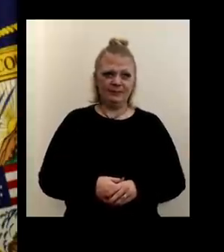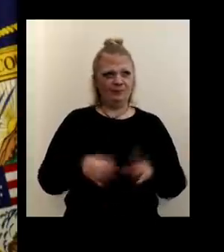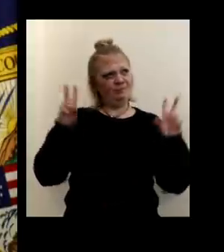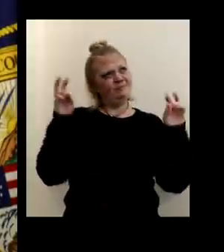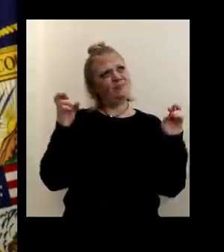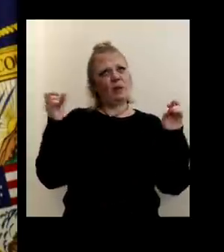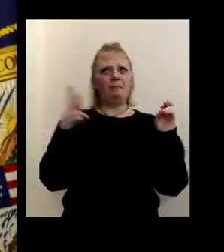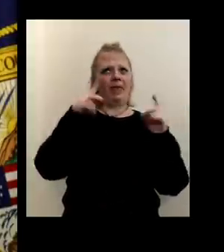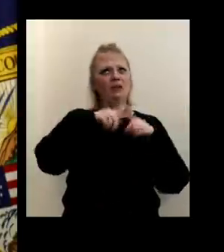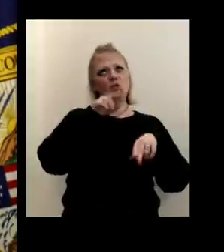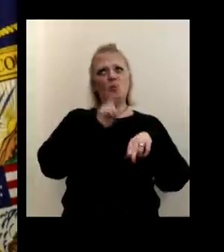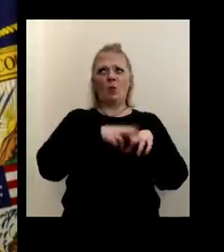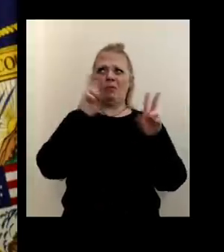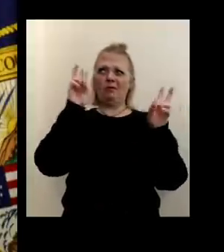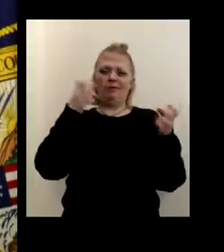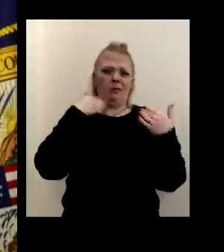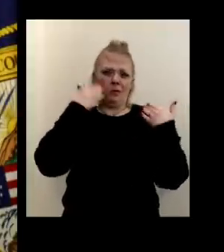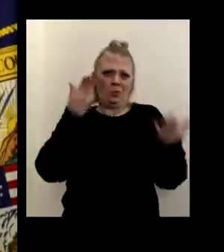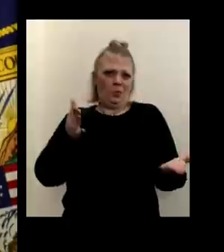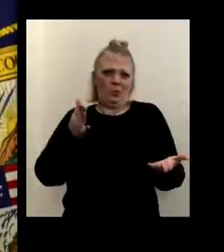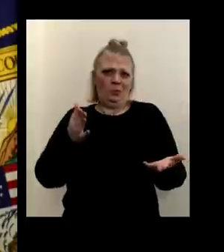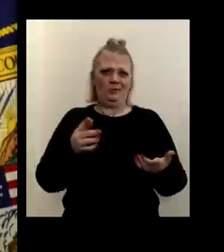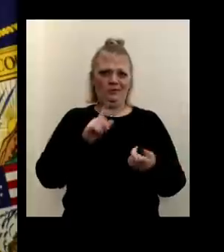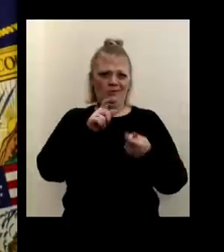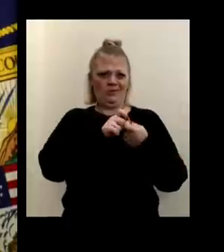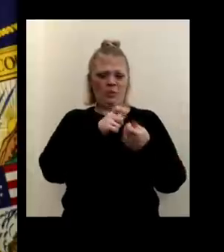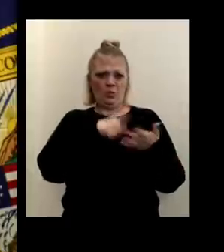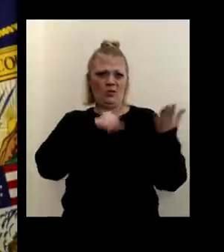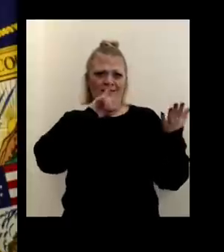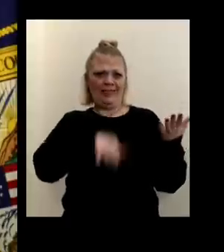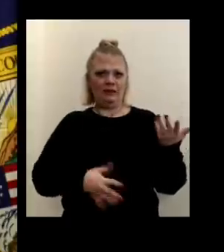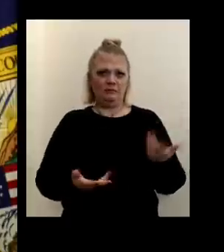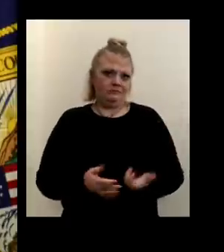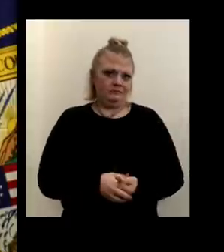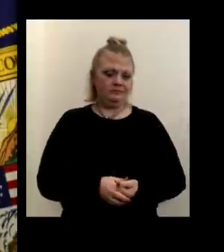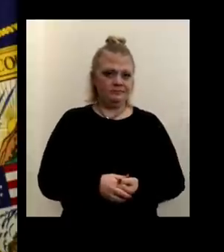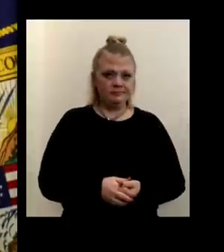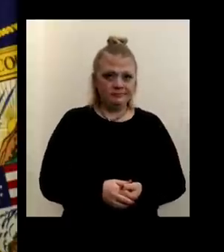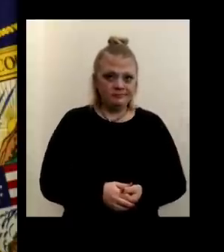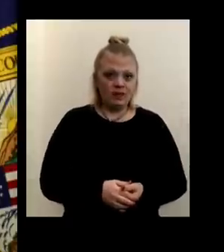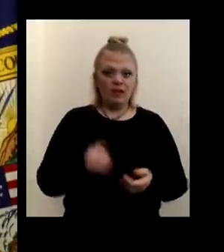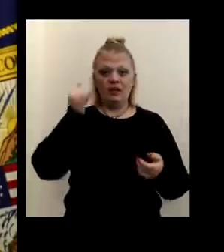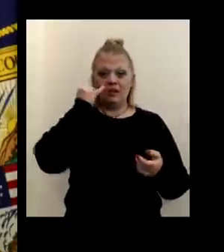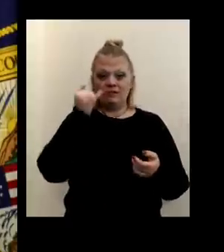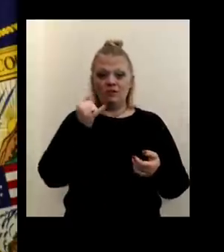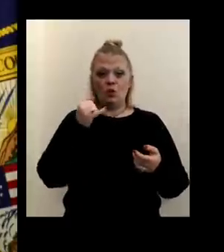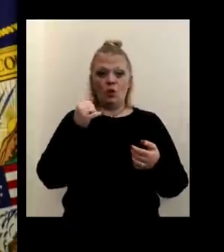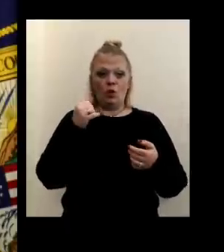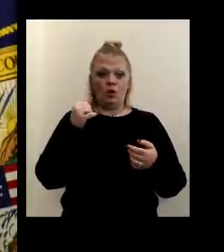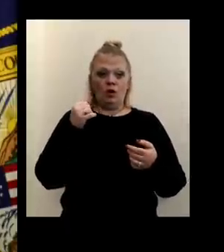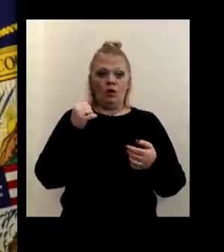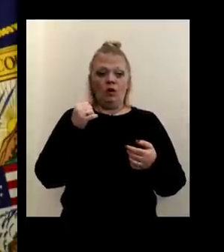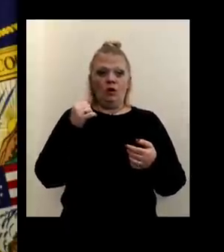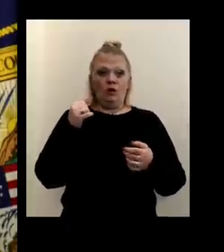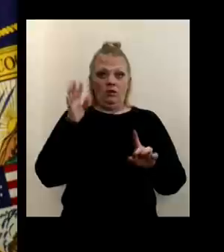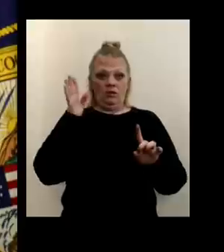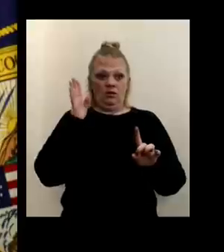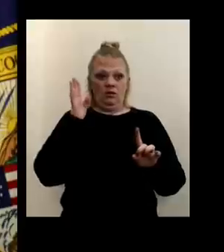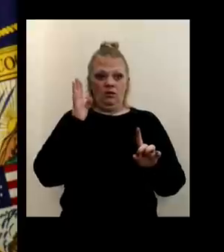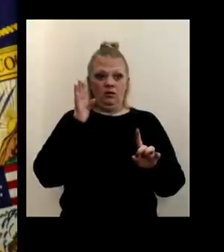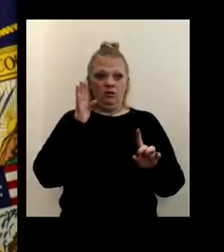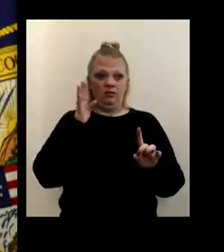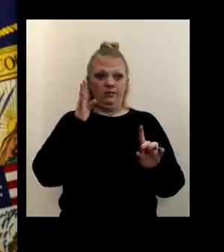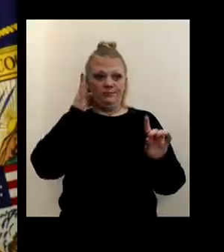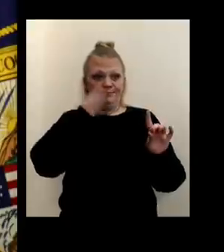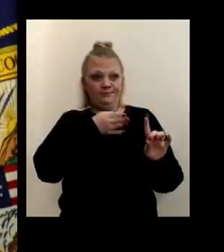back to normal exactly is going to be. Uh, but, uh, if you're talking about mass vaccinations of the greater public and then developing